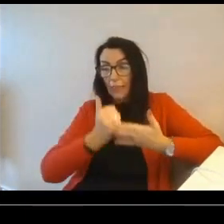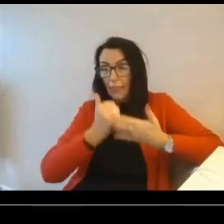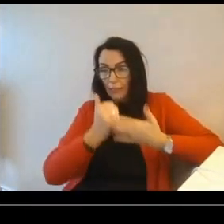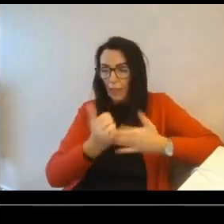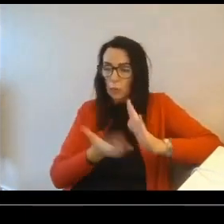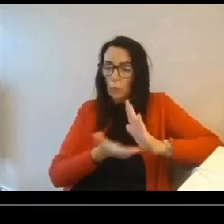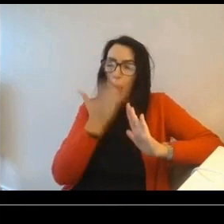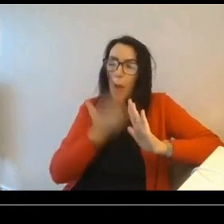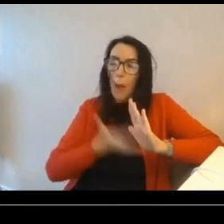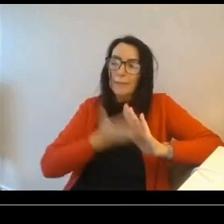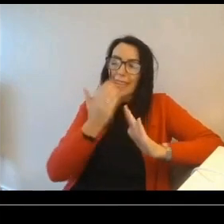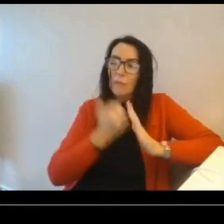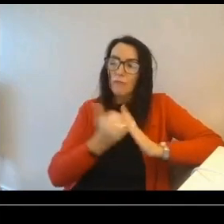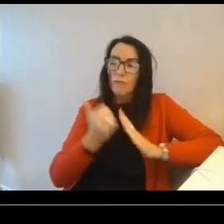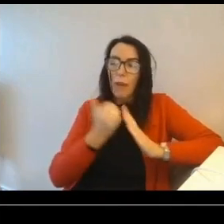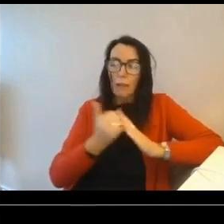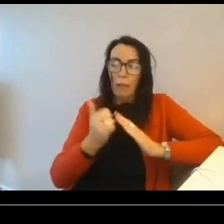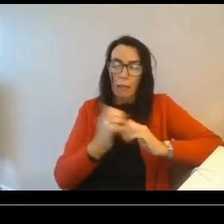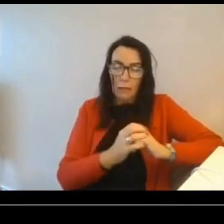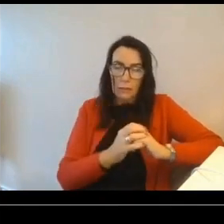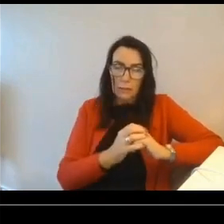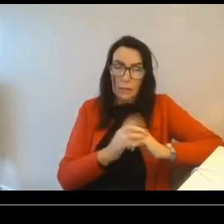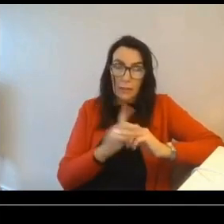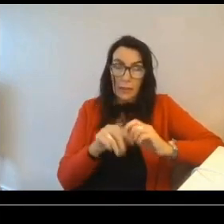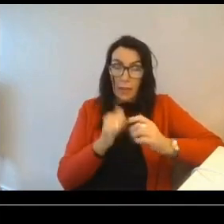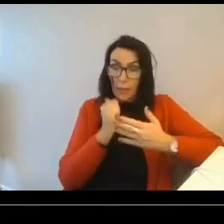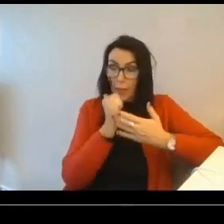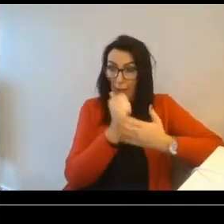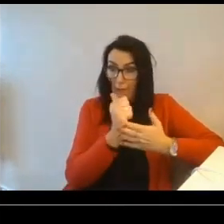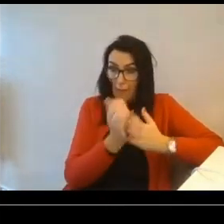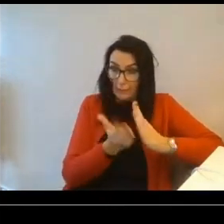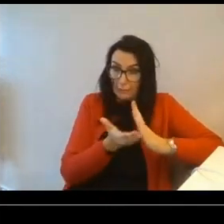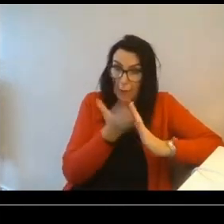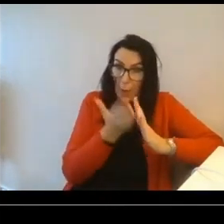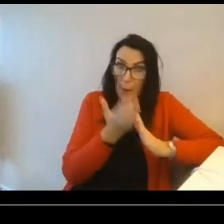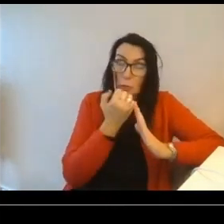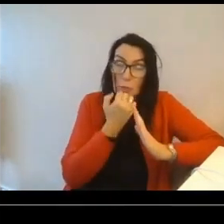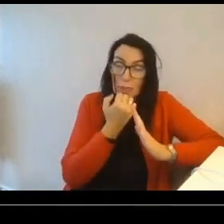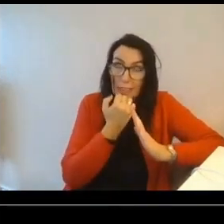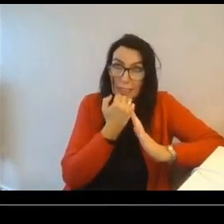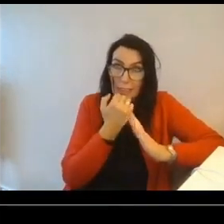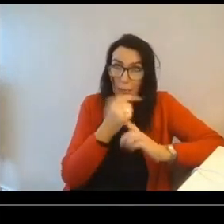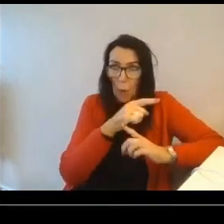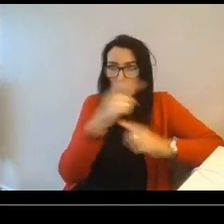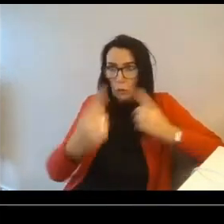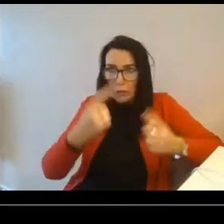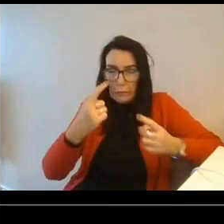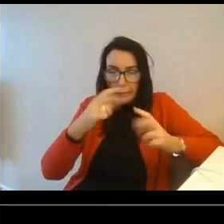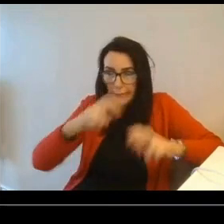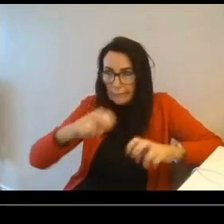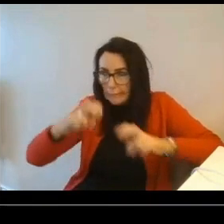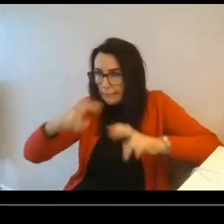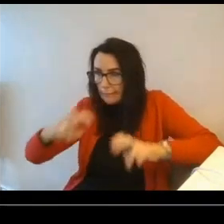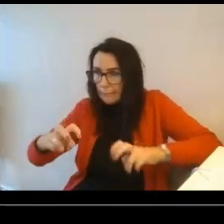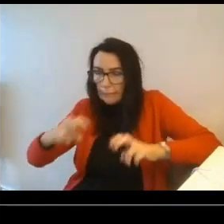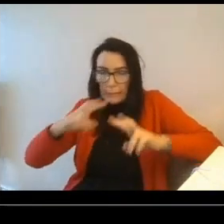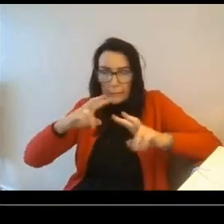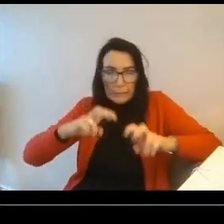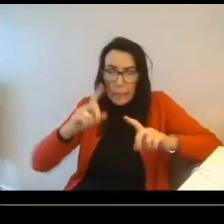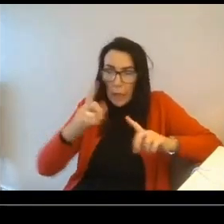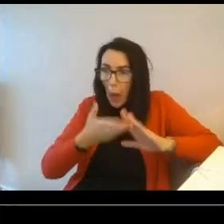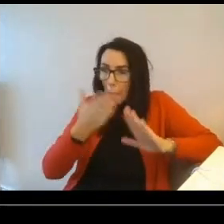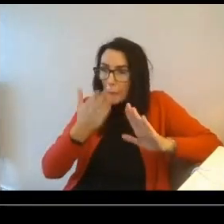Not only do we provide assurance that the advice is accurate and up-to-date, but we save you the time and effort of sourcing, presenting, and maintaining this information yourself.